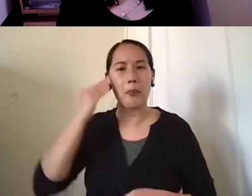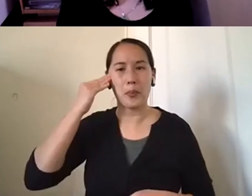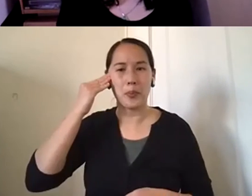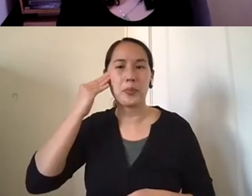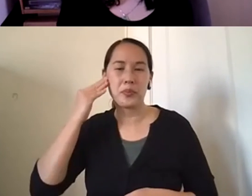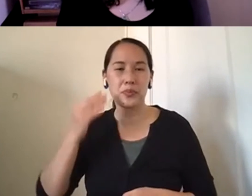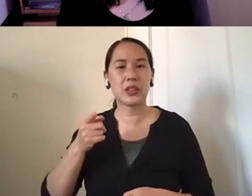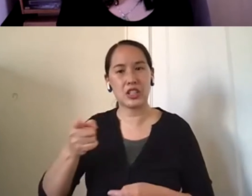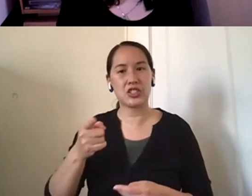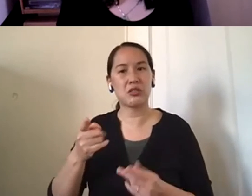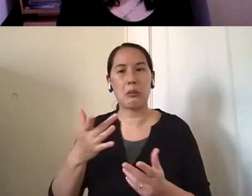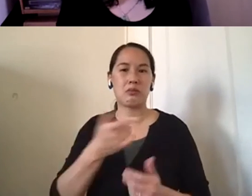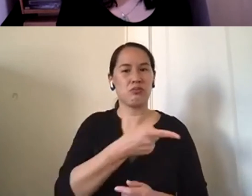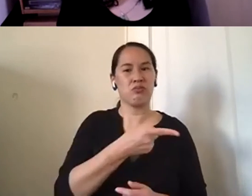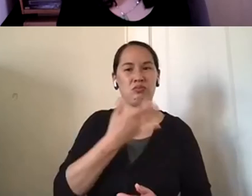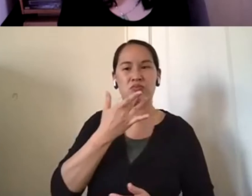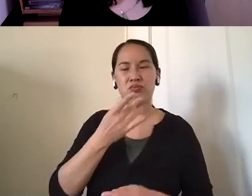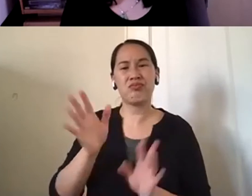continue his care with the heart caregivers.